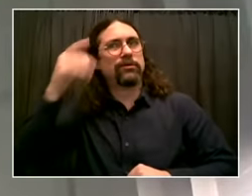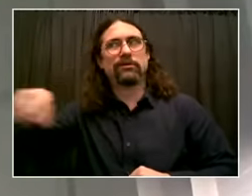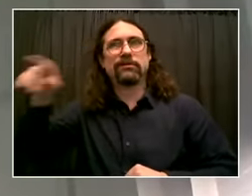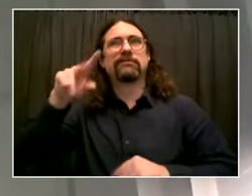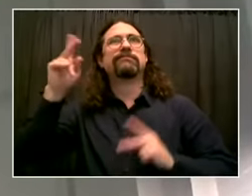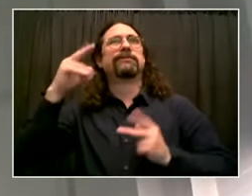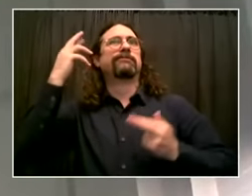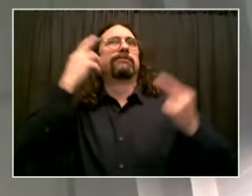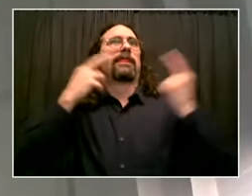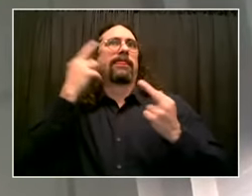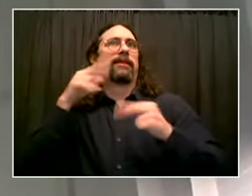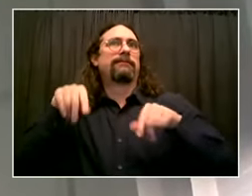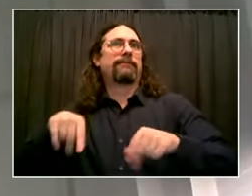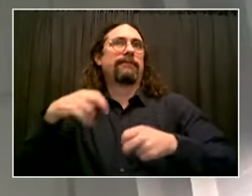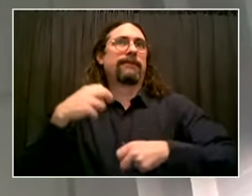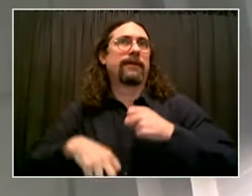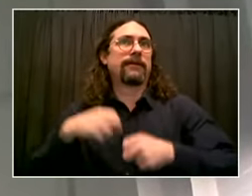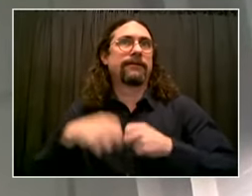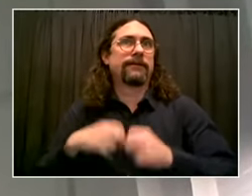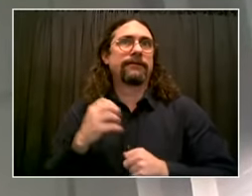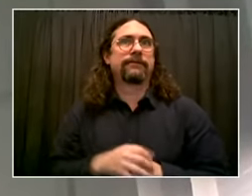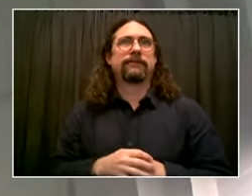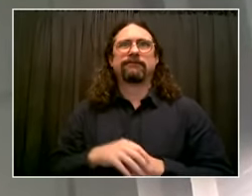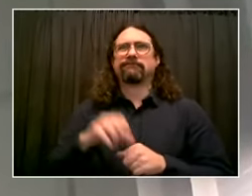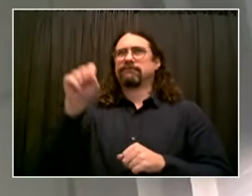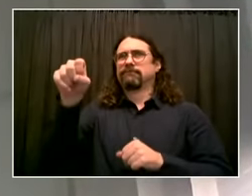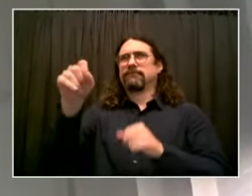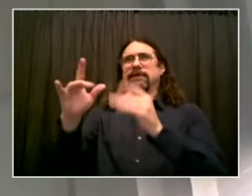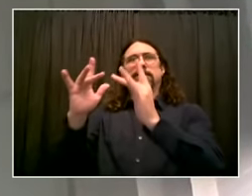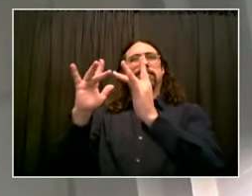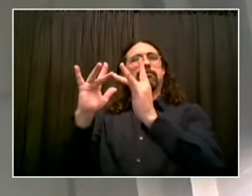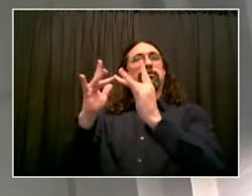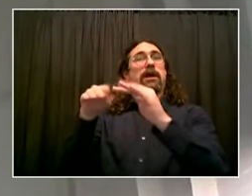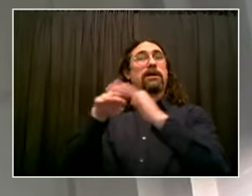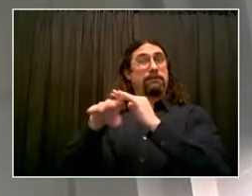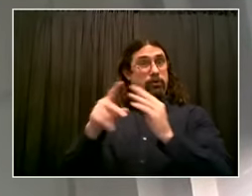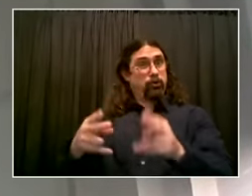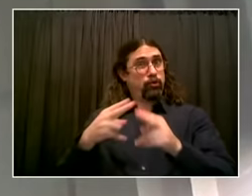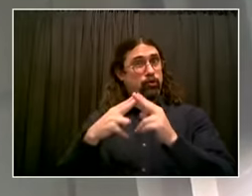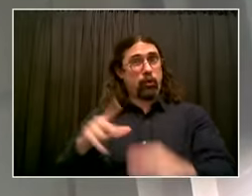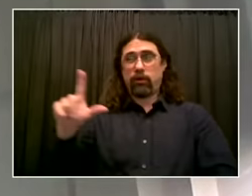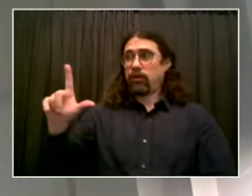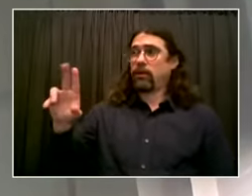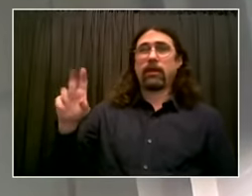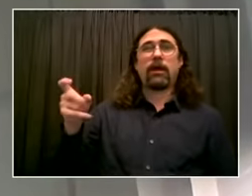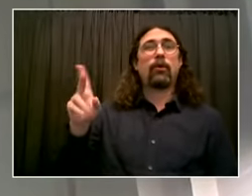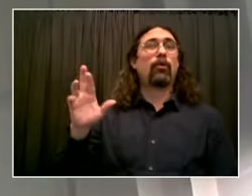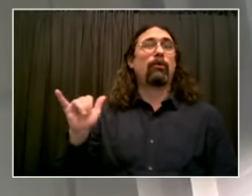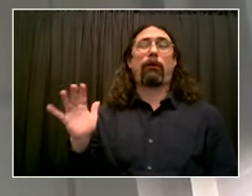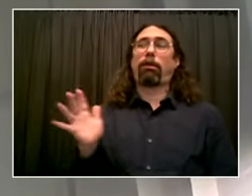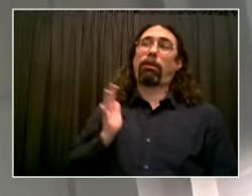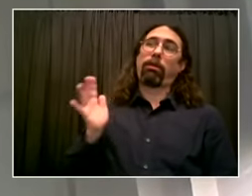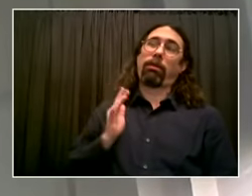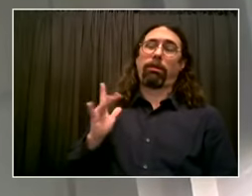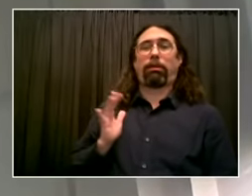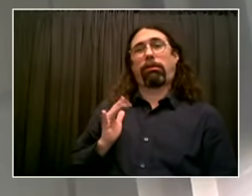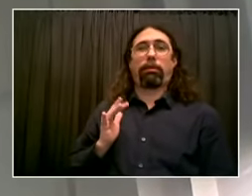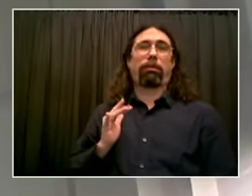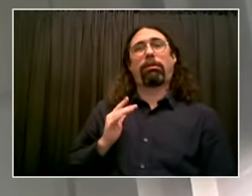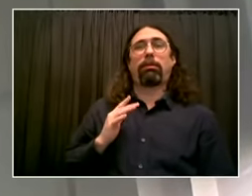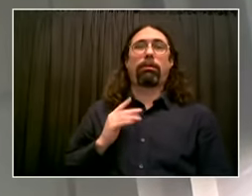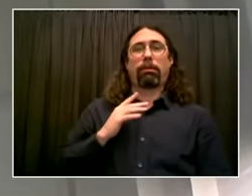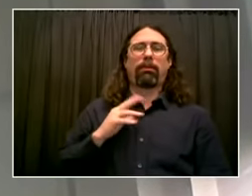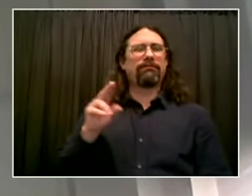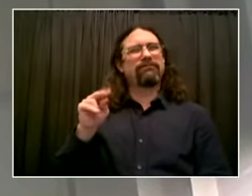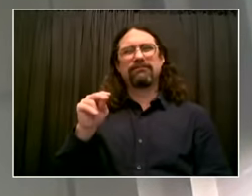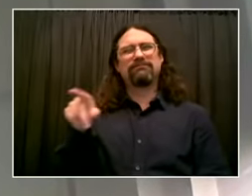in fact, a necessity. This bold initiative by the de Blasio administration is exactly what is needed to ensure that all New Yorkers have access